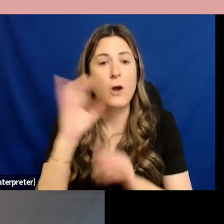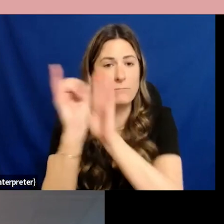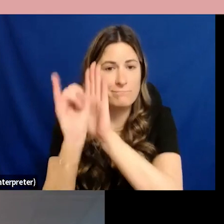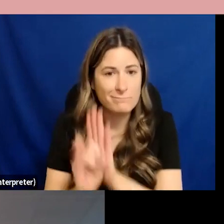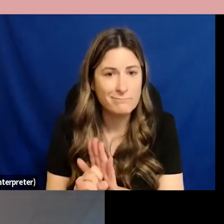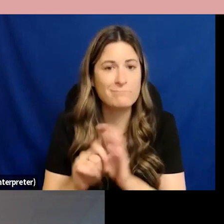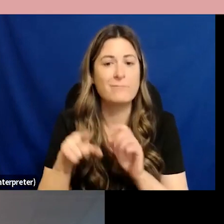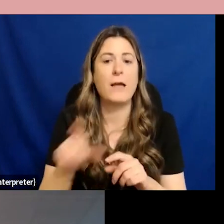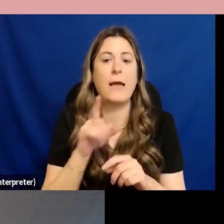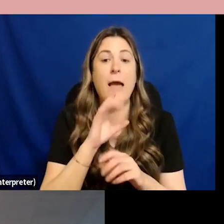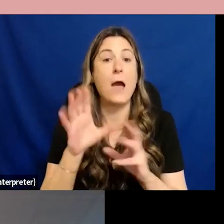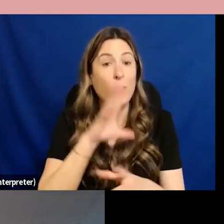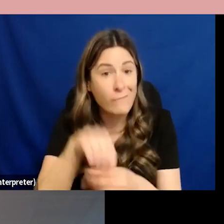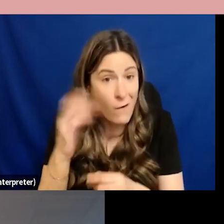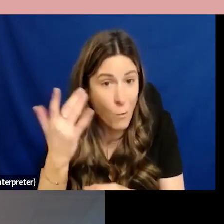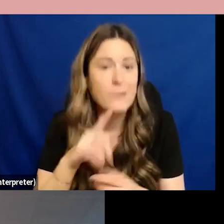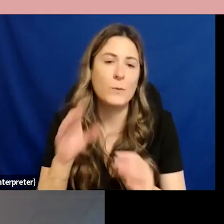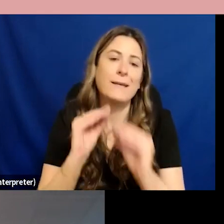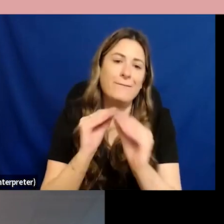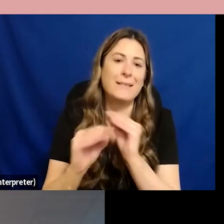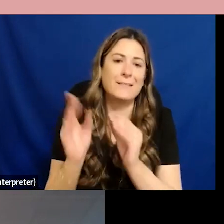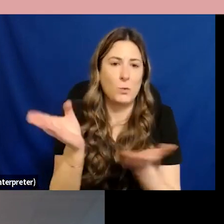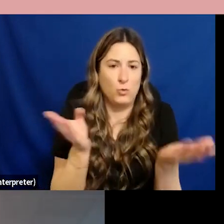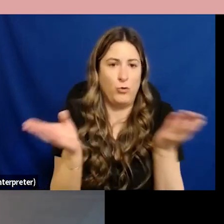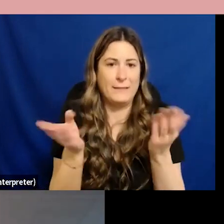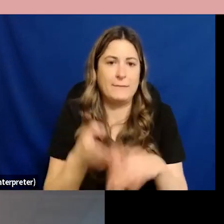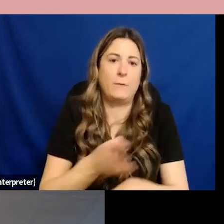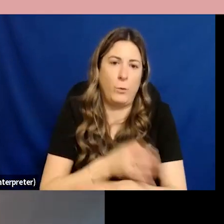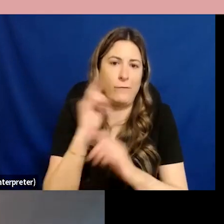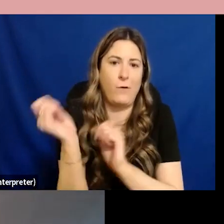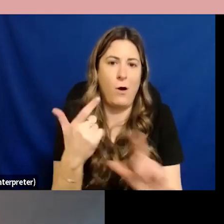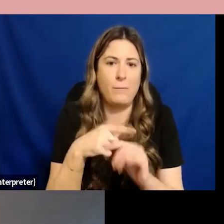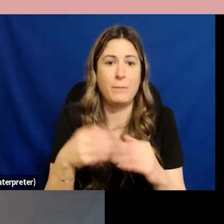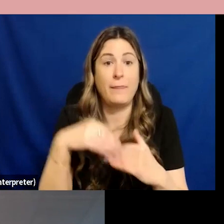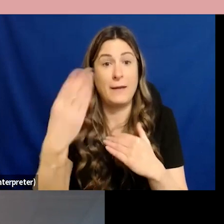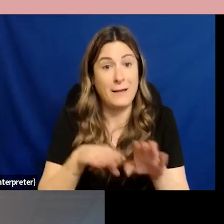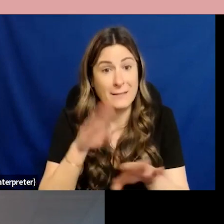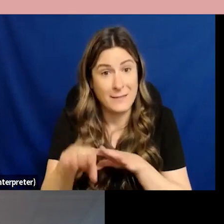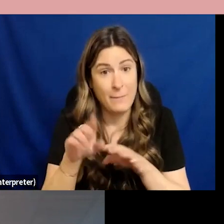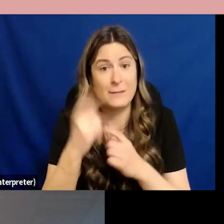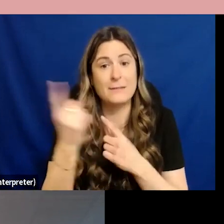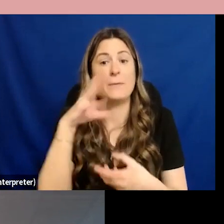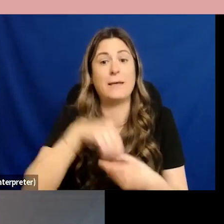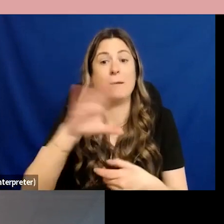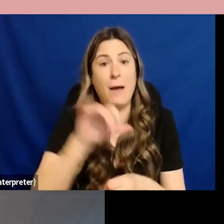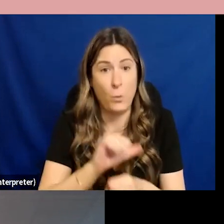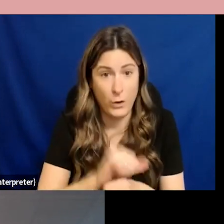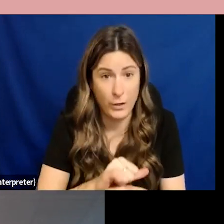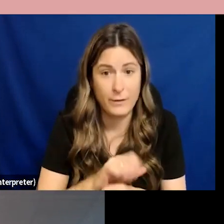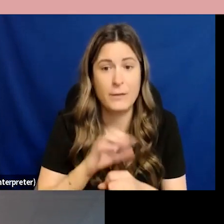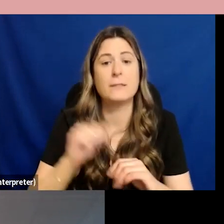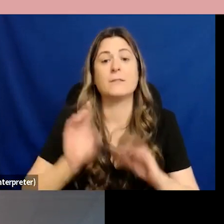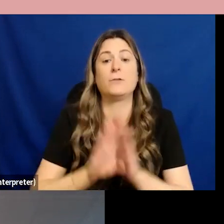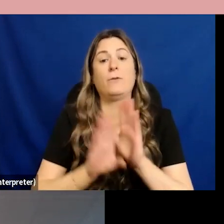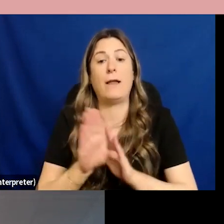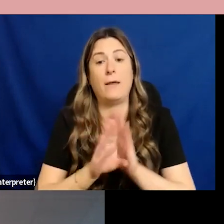so we can fix them and make our services better and work for everybody and the next step of that is something that's within my work which is to build on